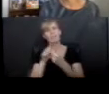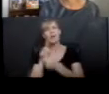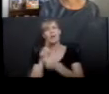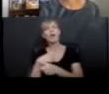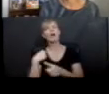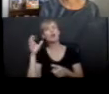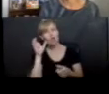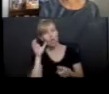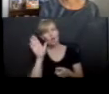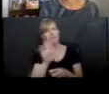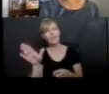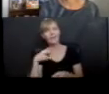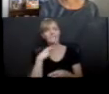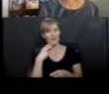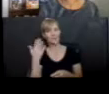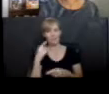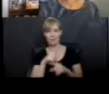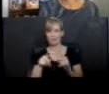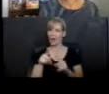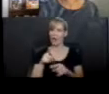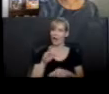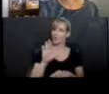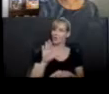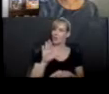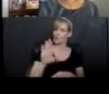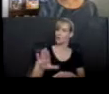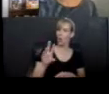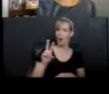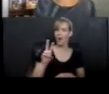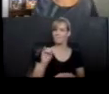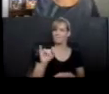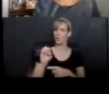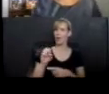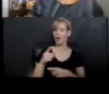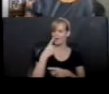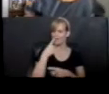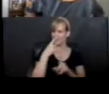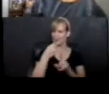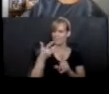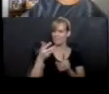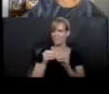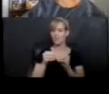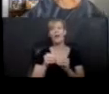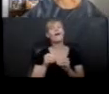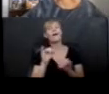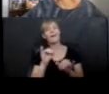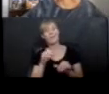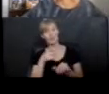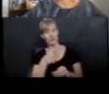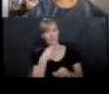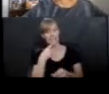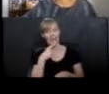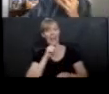your voice, can you clarify that just a little bit? Right. So I think you're saying sort of like the literal